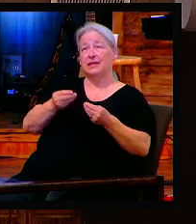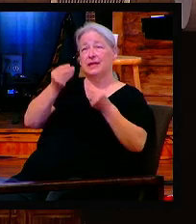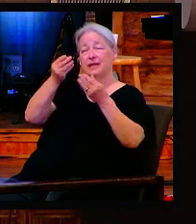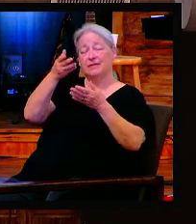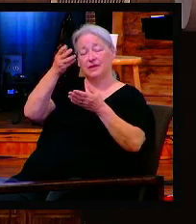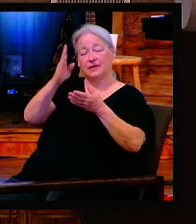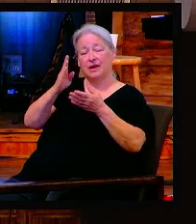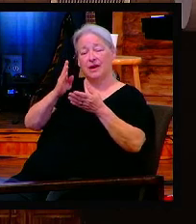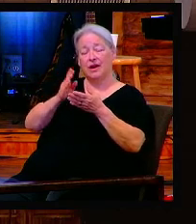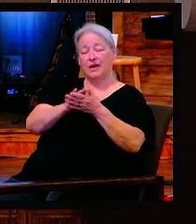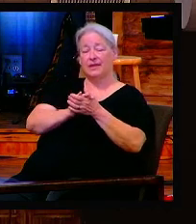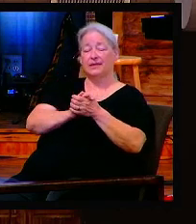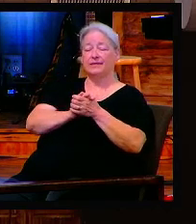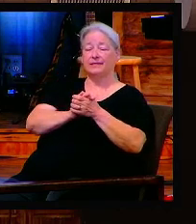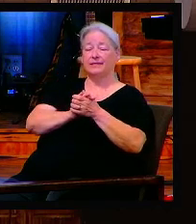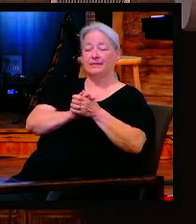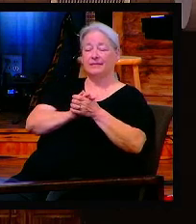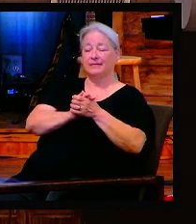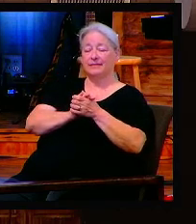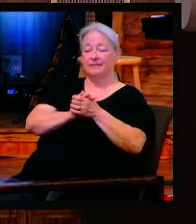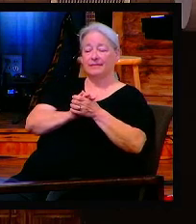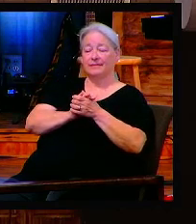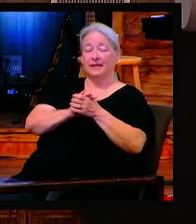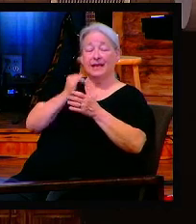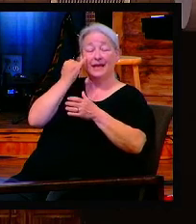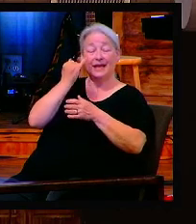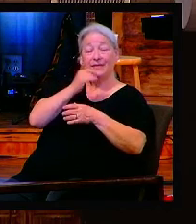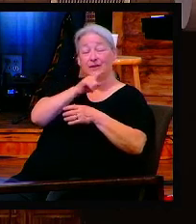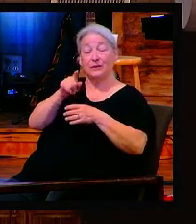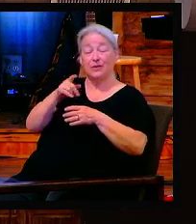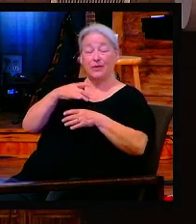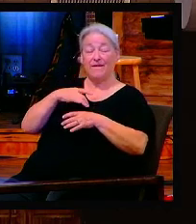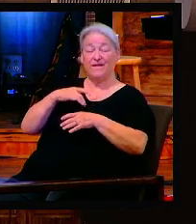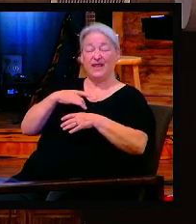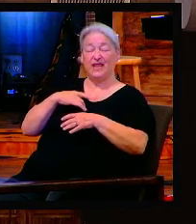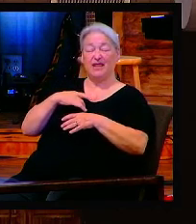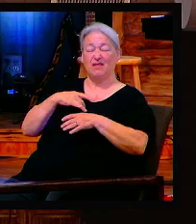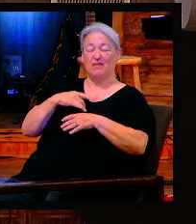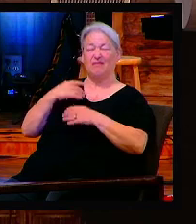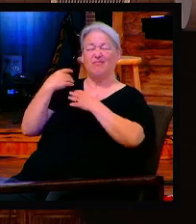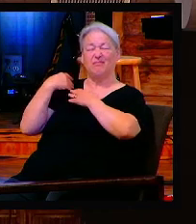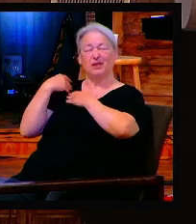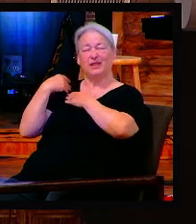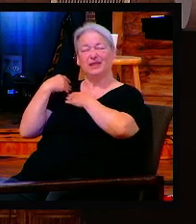favorites, please turn to Malachi chapter three. It's the last book of the Old Testament.